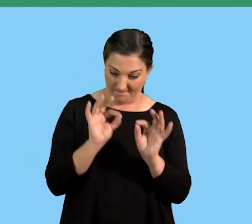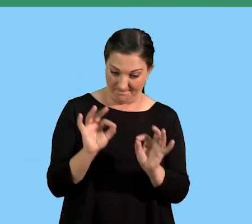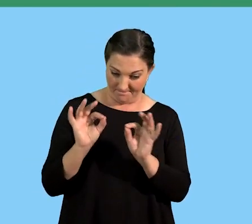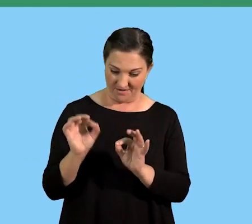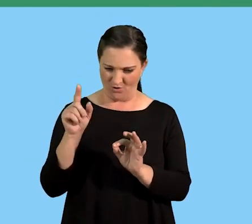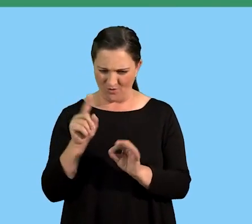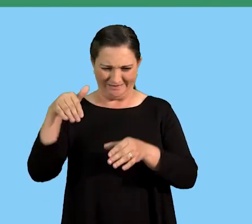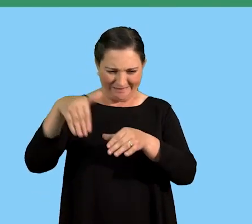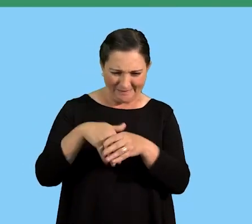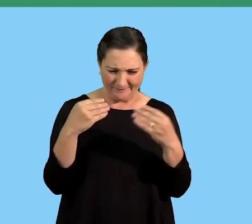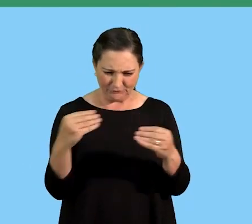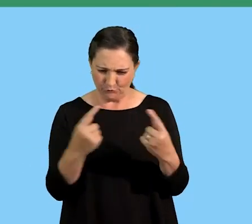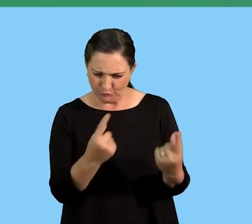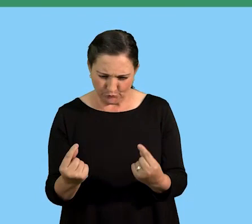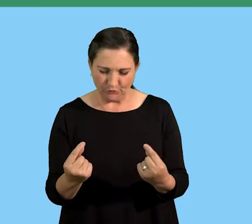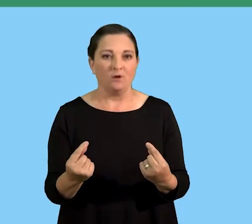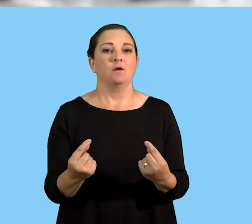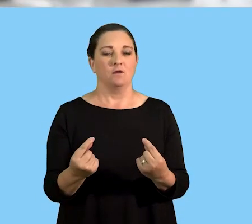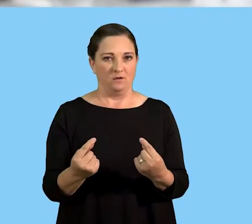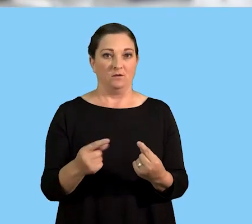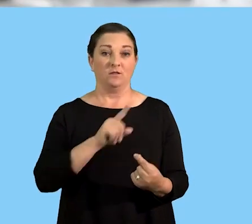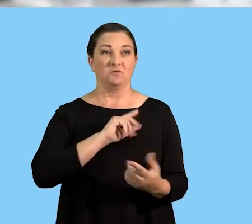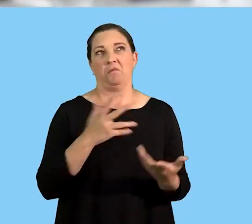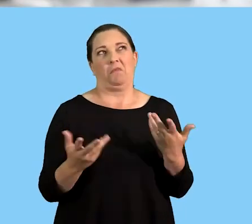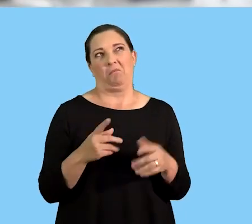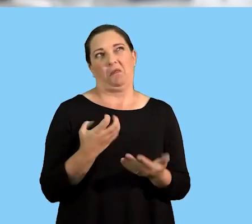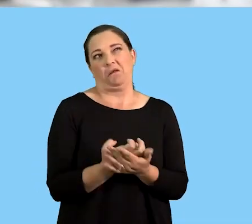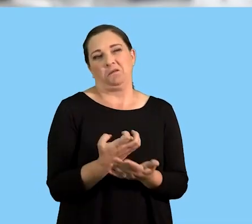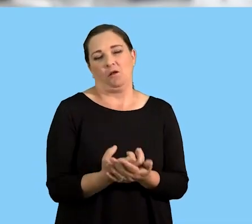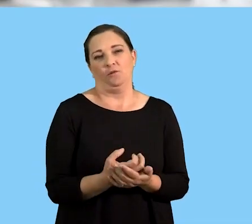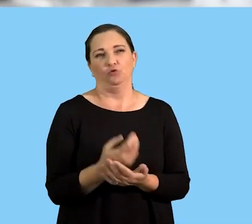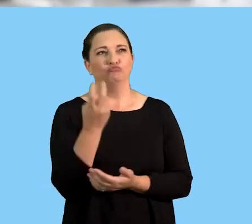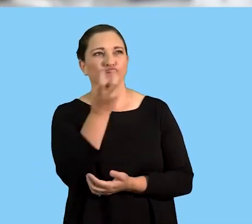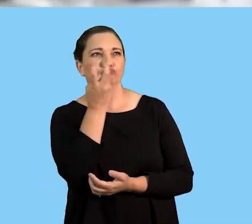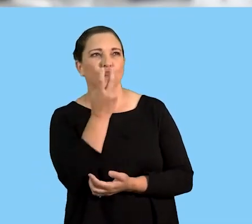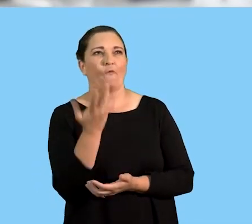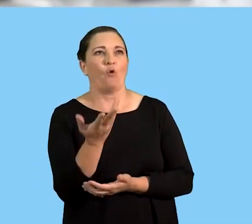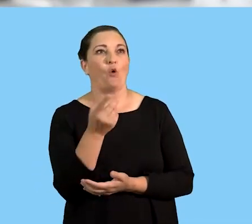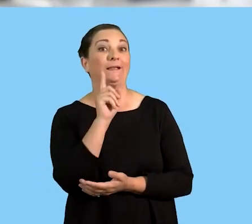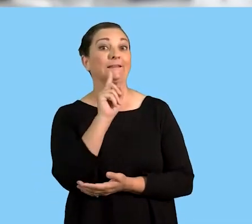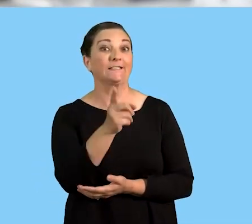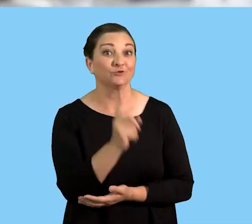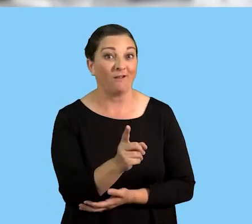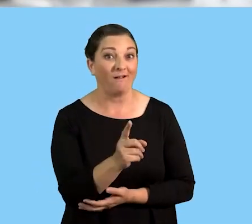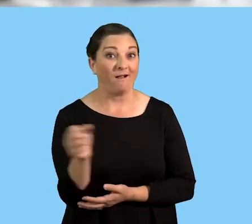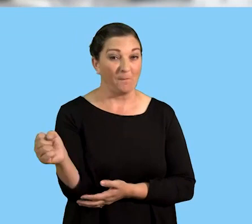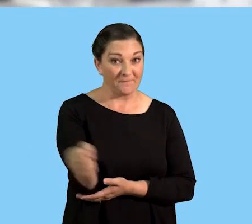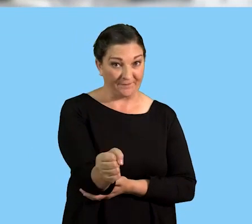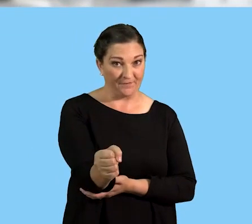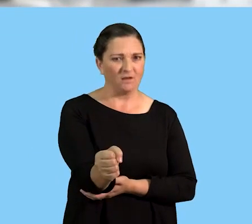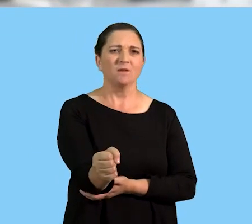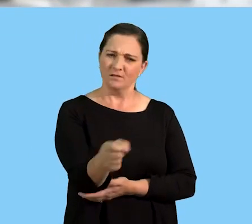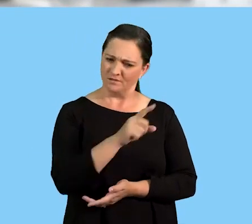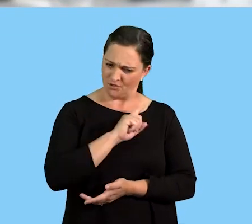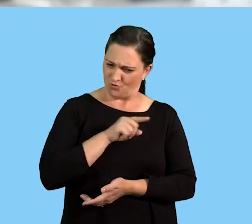will be doing mostly in the business. So if we are saying we are looking for a teacher, for example, then it means that their